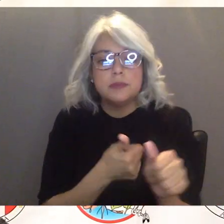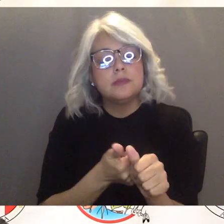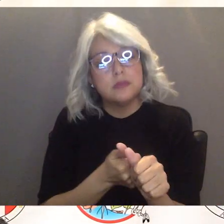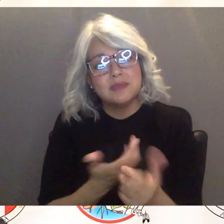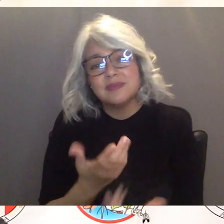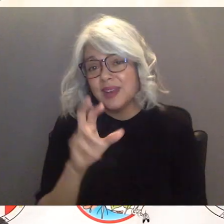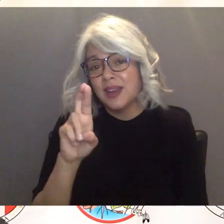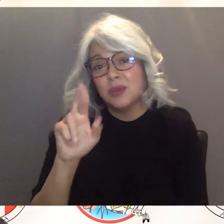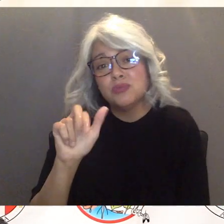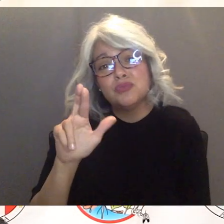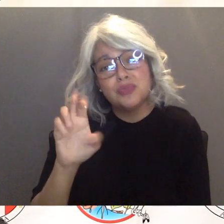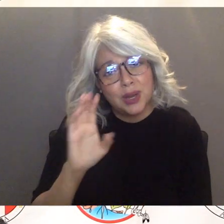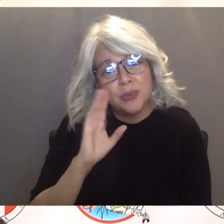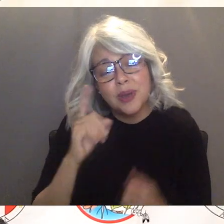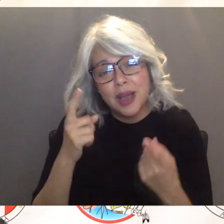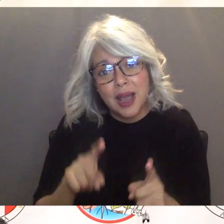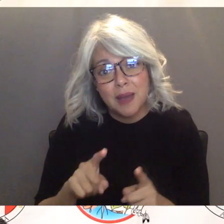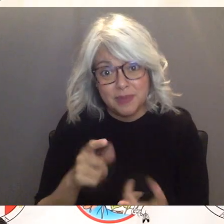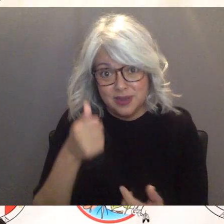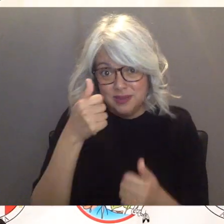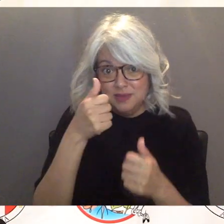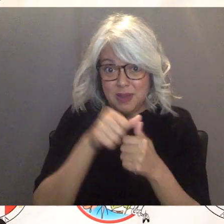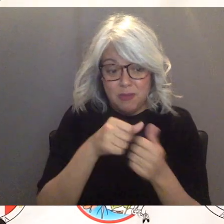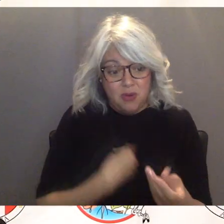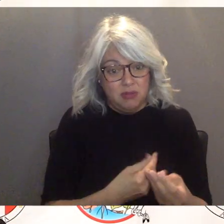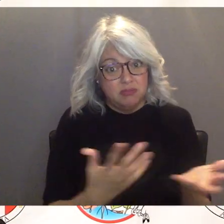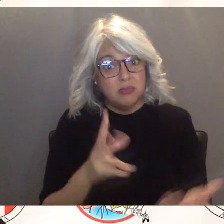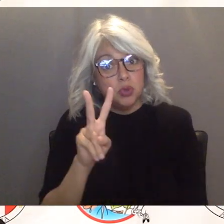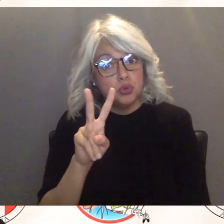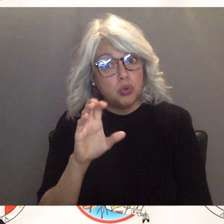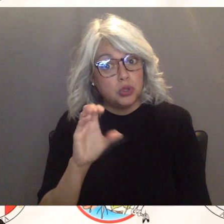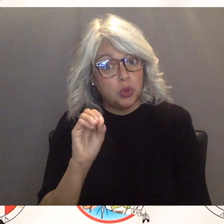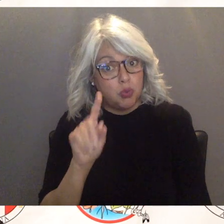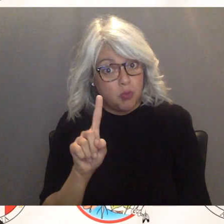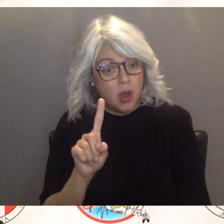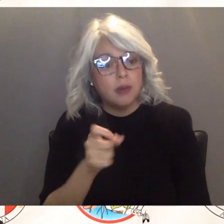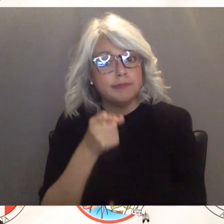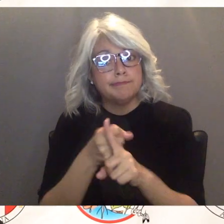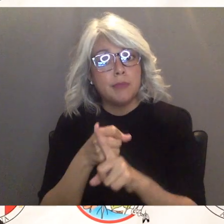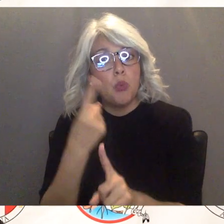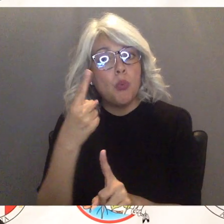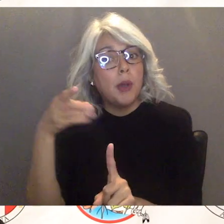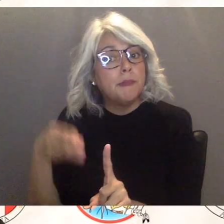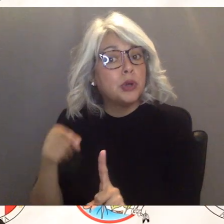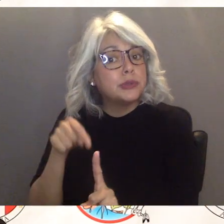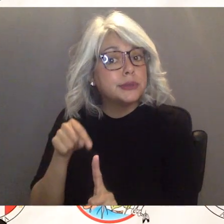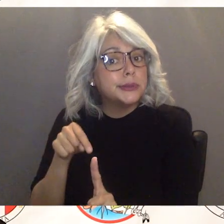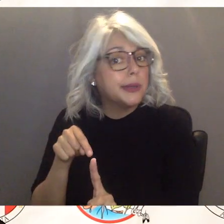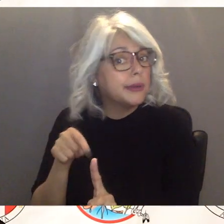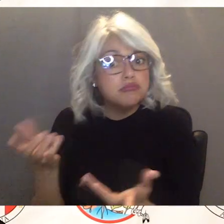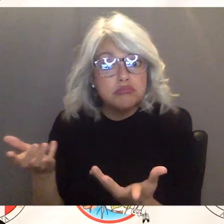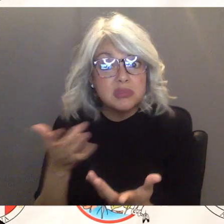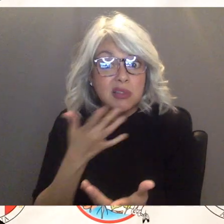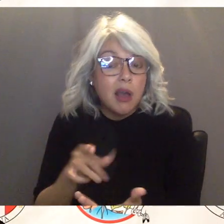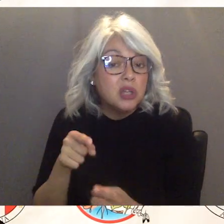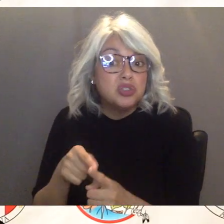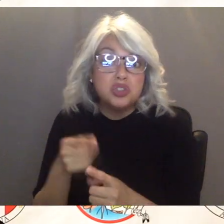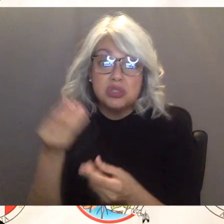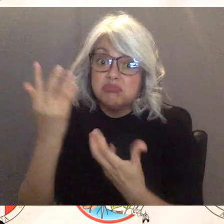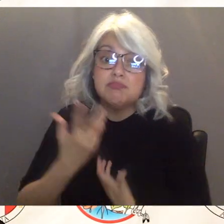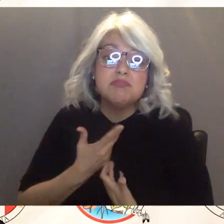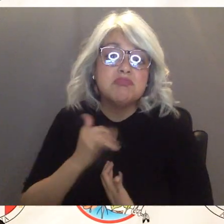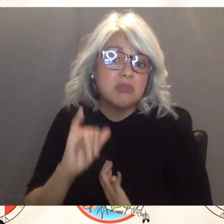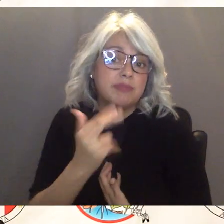cases we only had that one individual but like i said uh luckily and and she reported that it was very minor